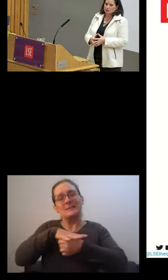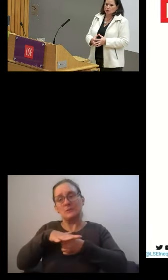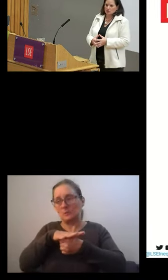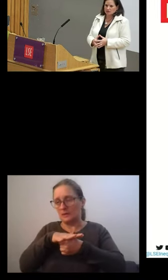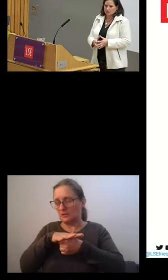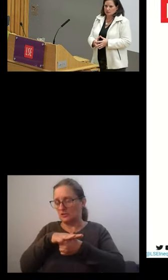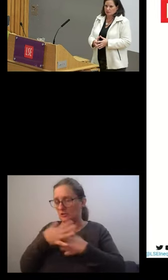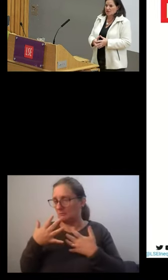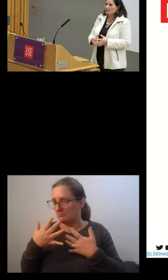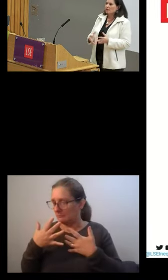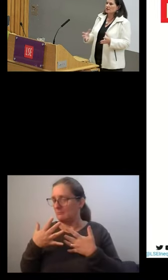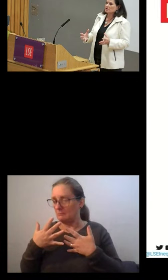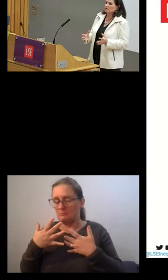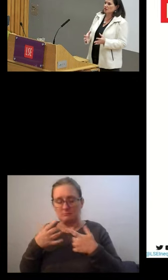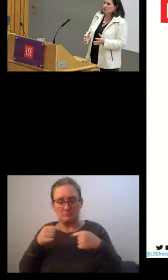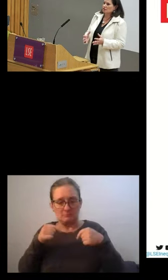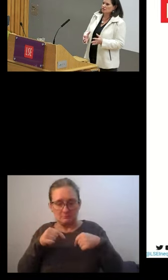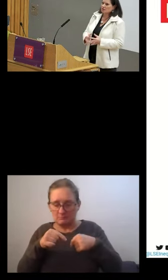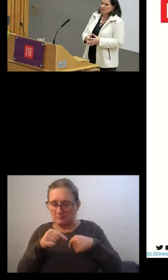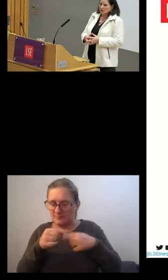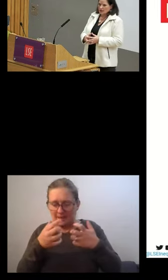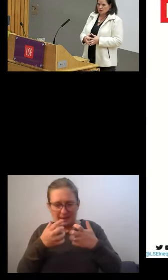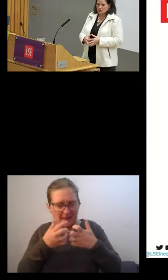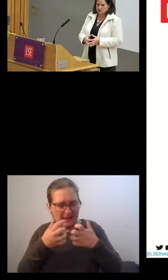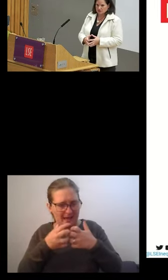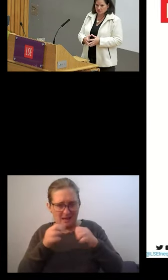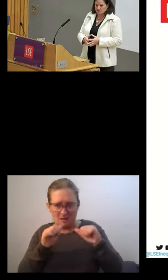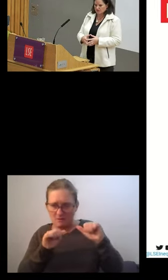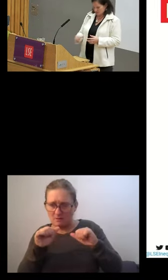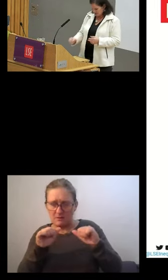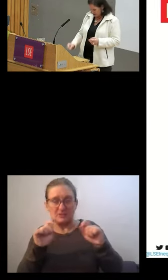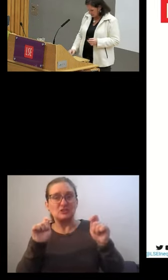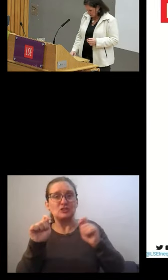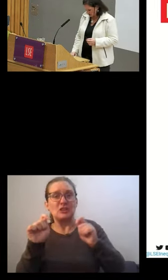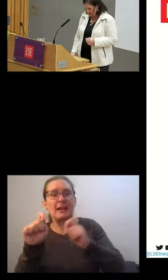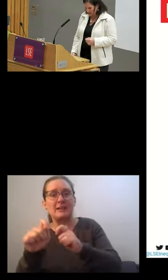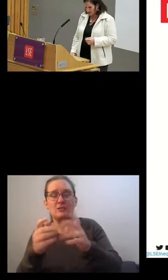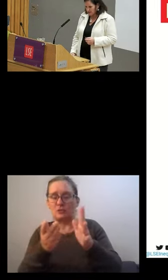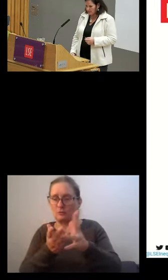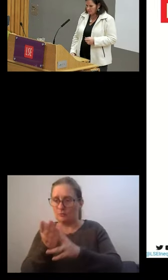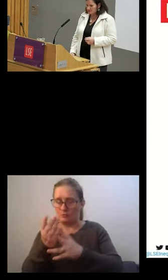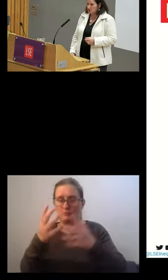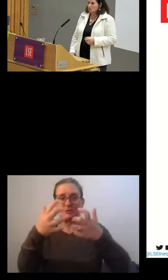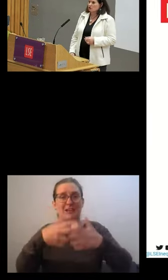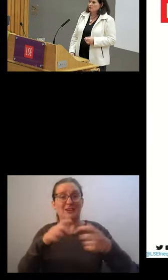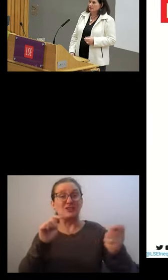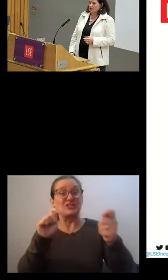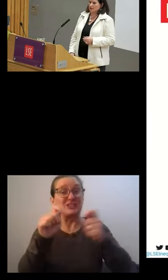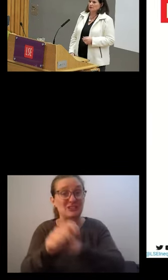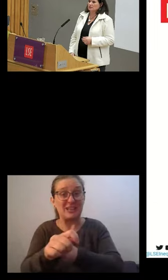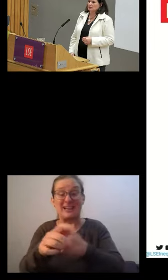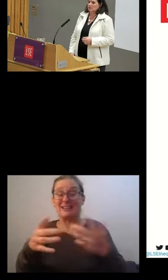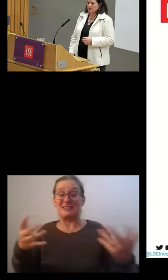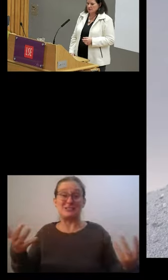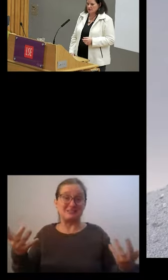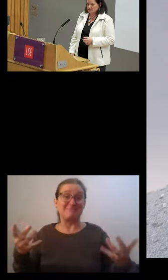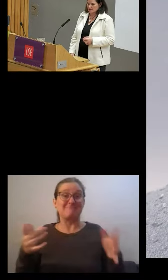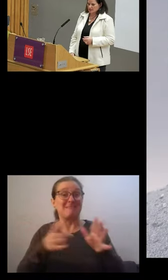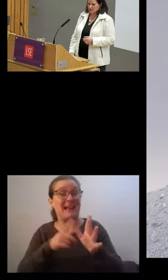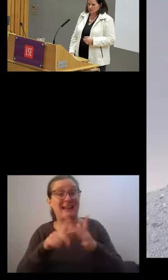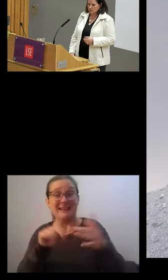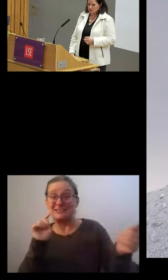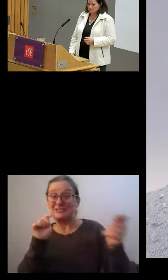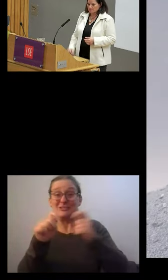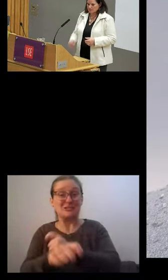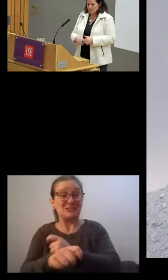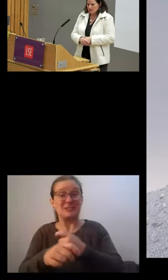measure of poor quality employment, how are they going to change as a result of technology and AI? So we know very little about that